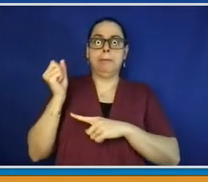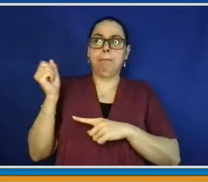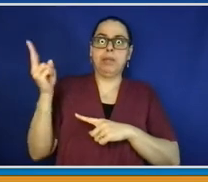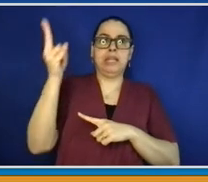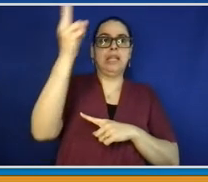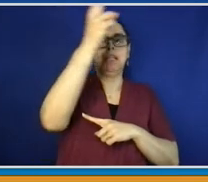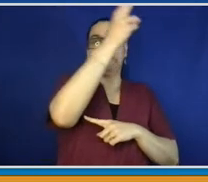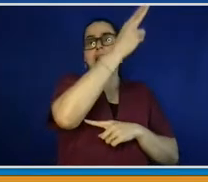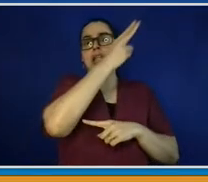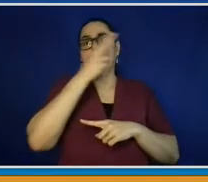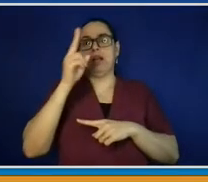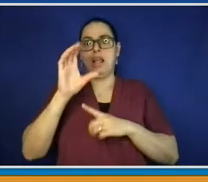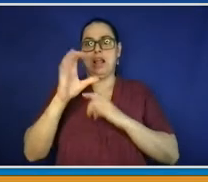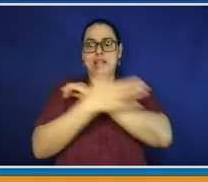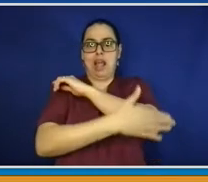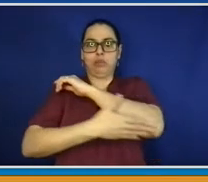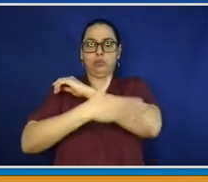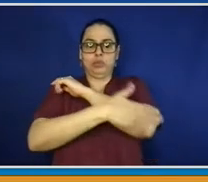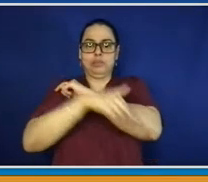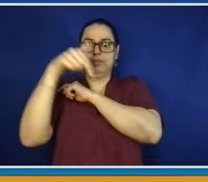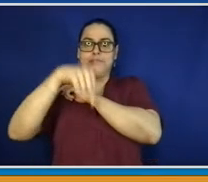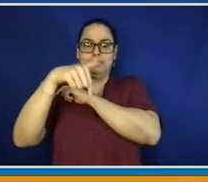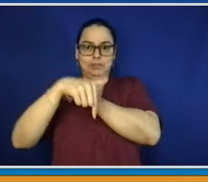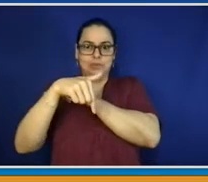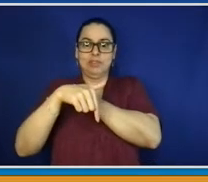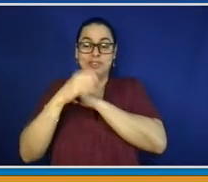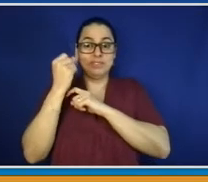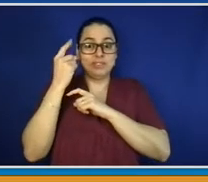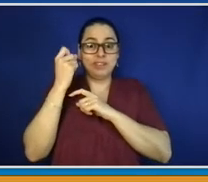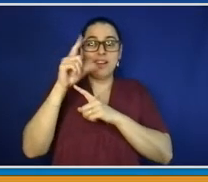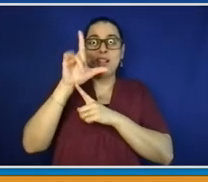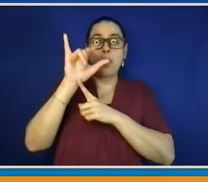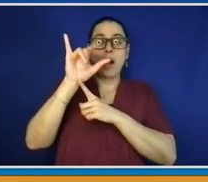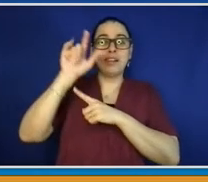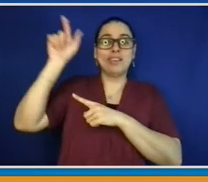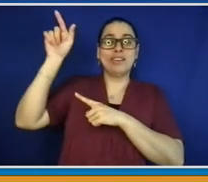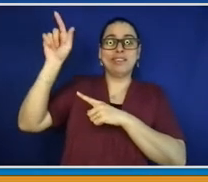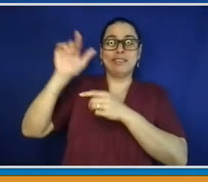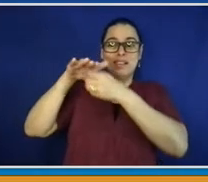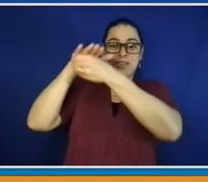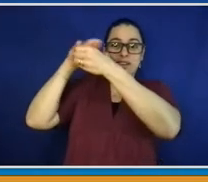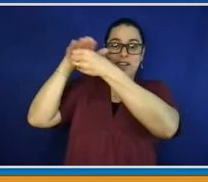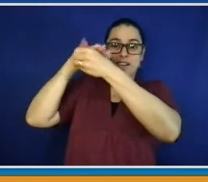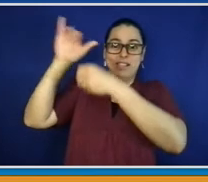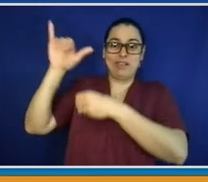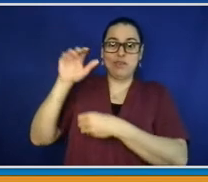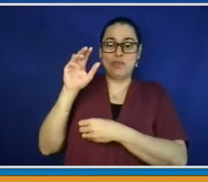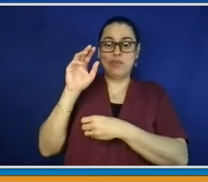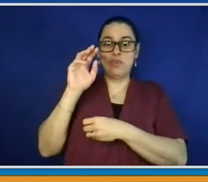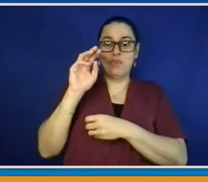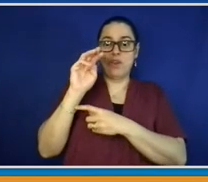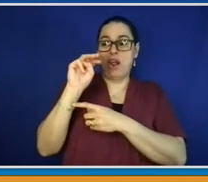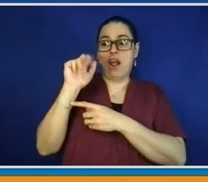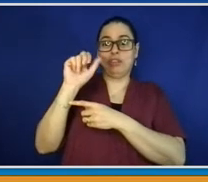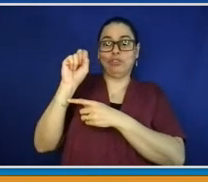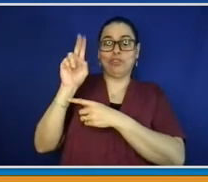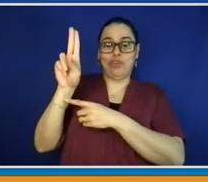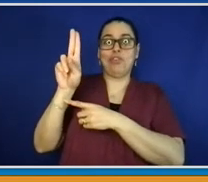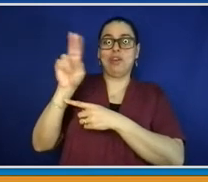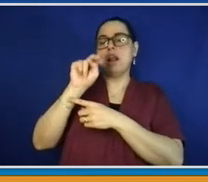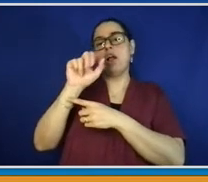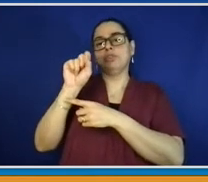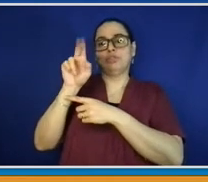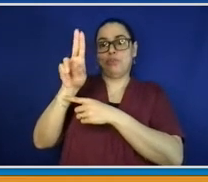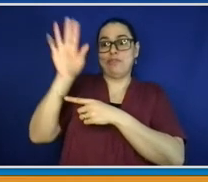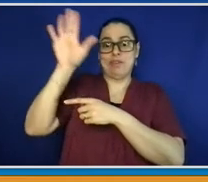We don't personally take credit for it as the administration of government. We think it reflects the fact that we've made an honest effort, and the people